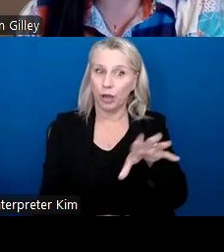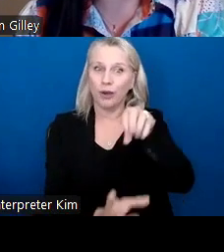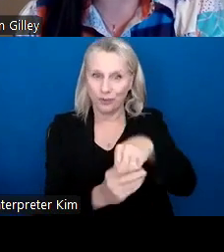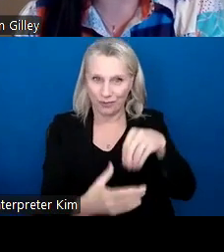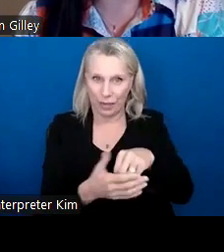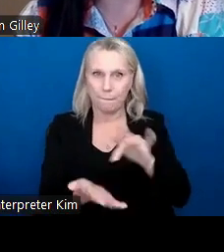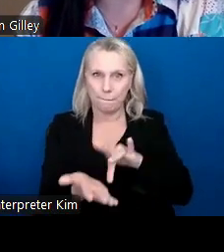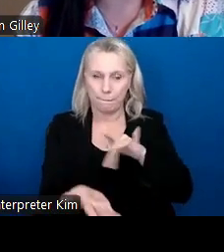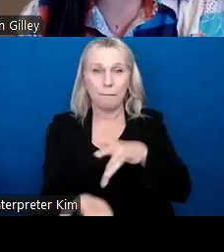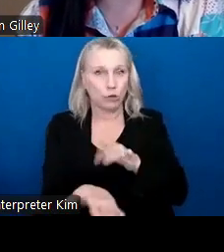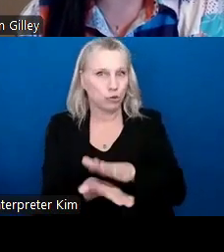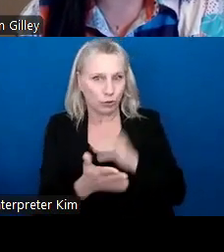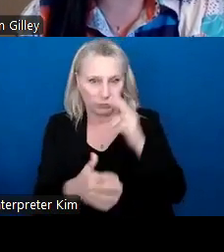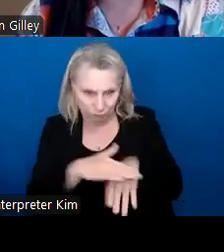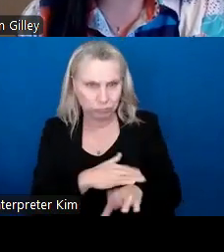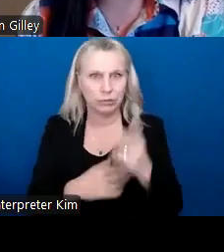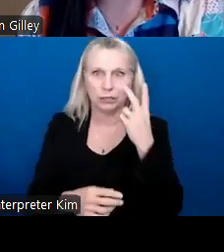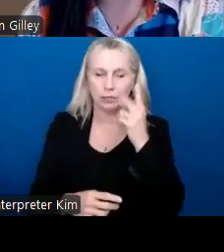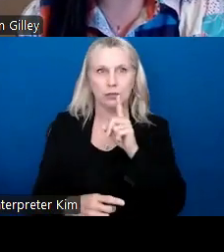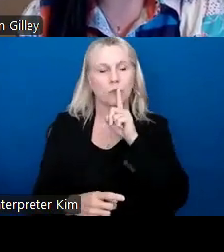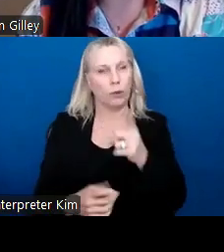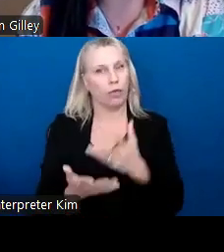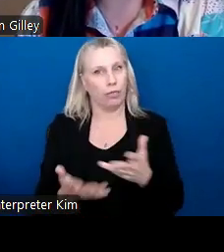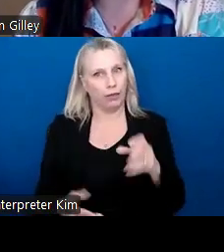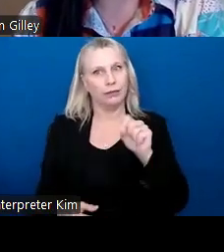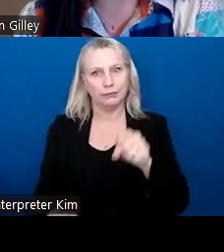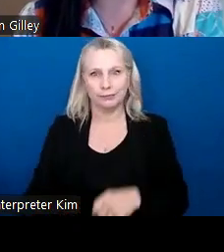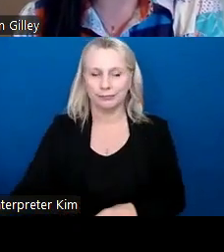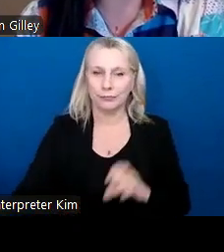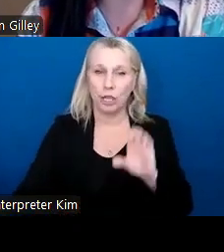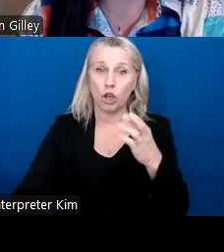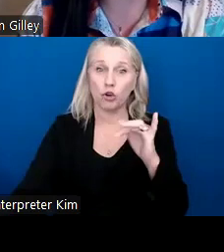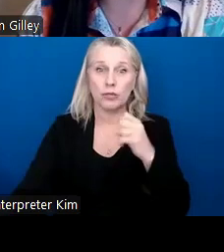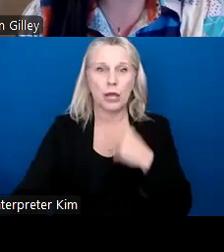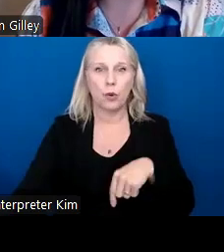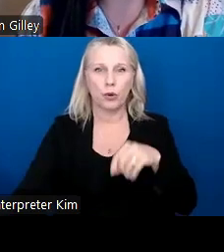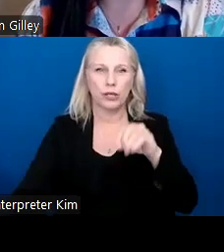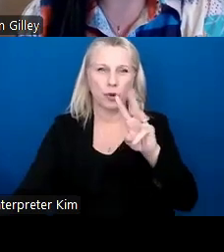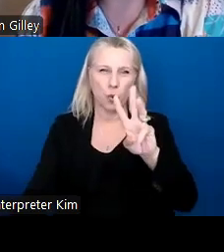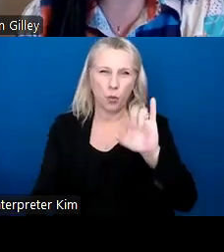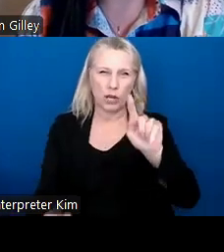it is a very real thing. Like Chris said, we're in Wichita, Kansas.